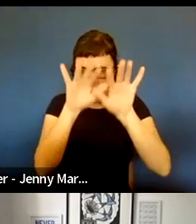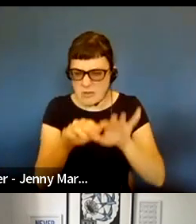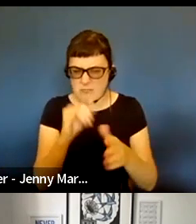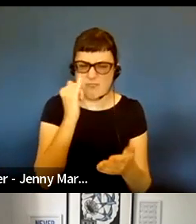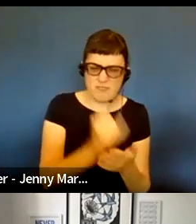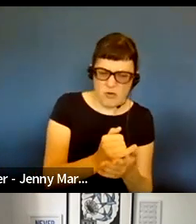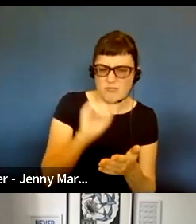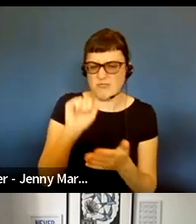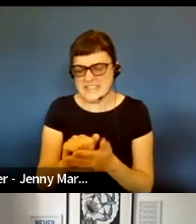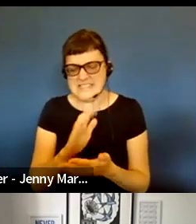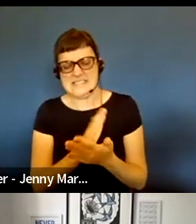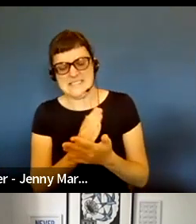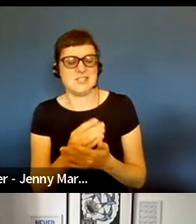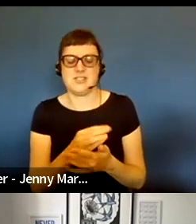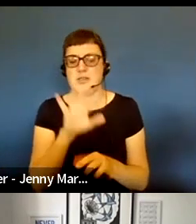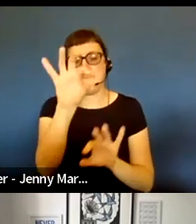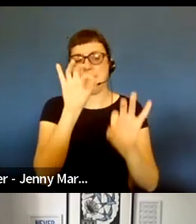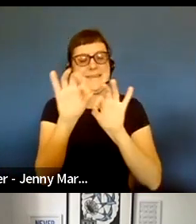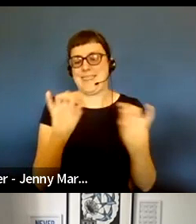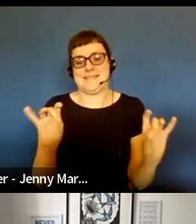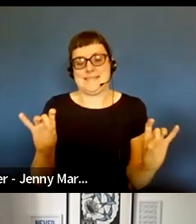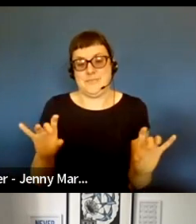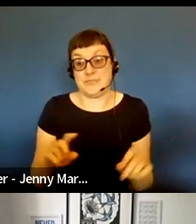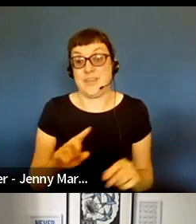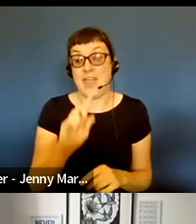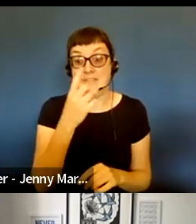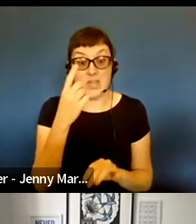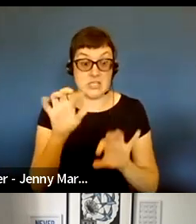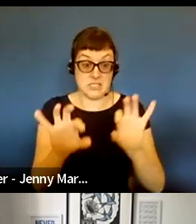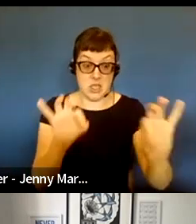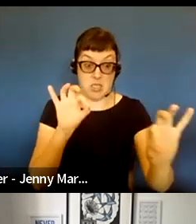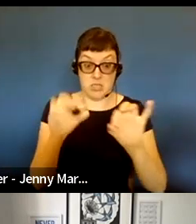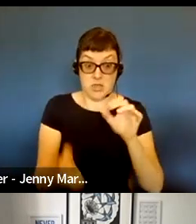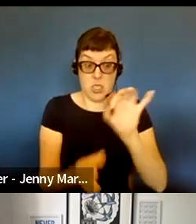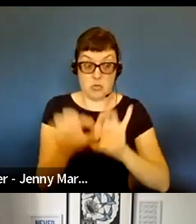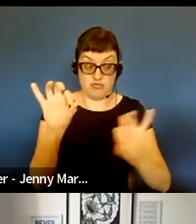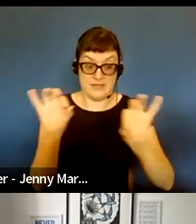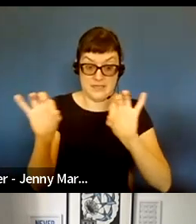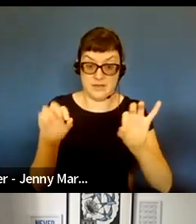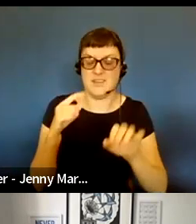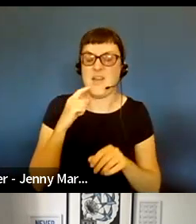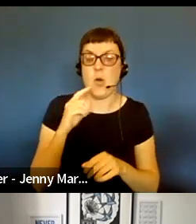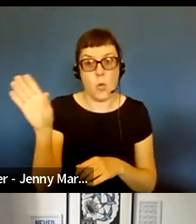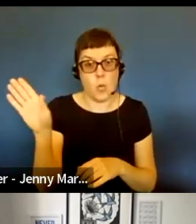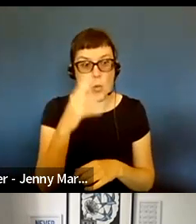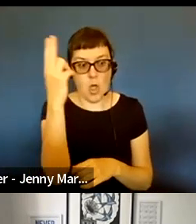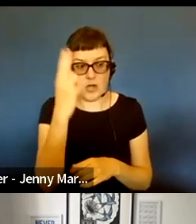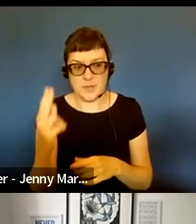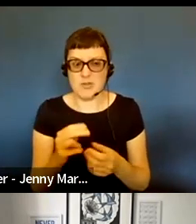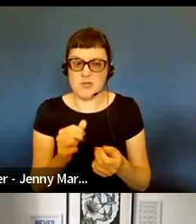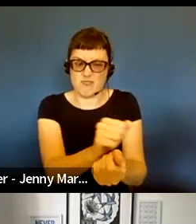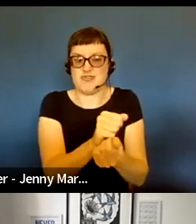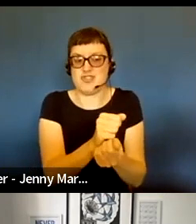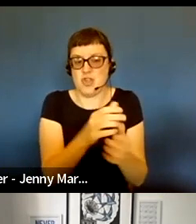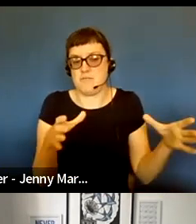us the information that we needed. The first lottery that we did was for all of those artists who were applying for that reserved space